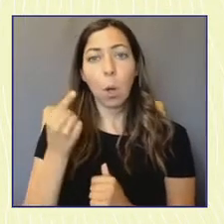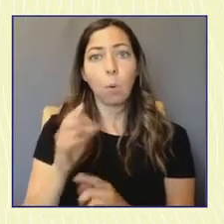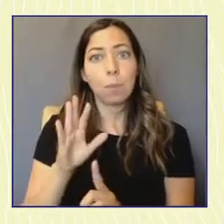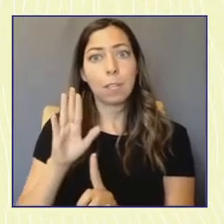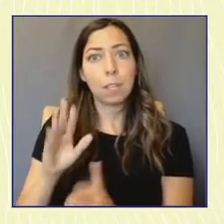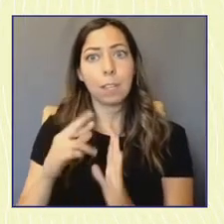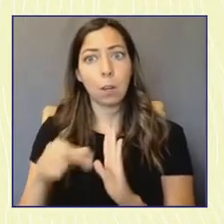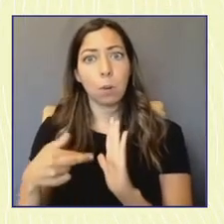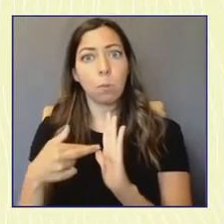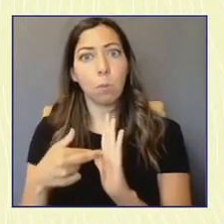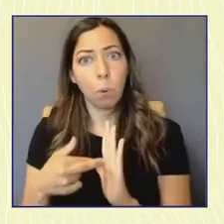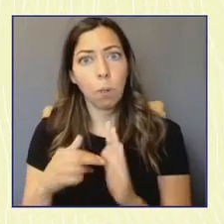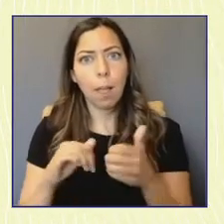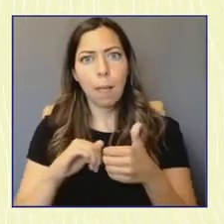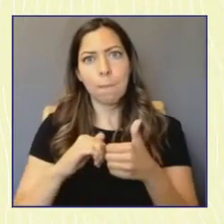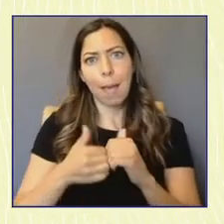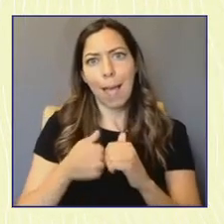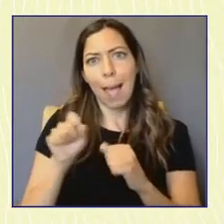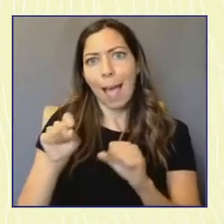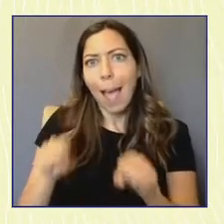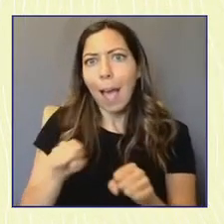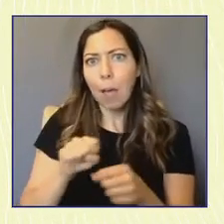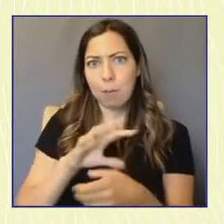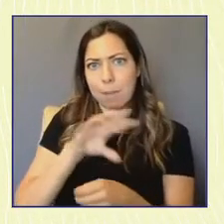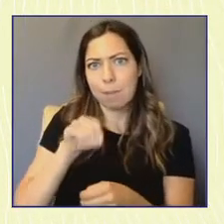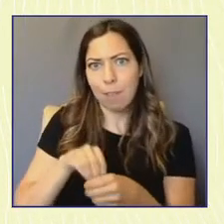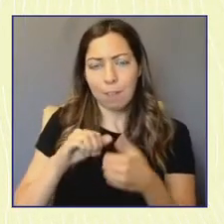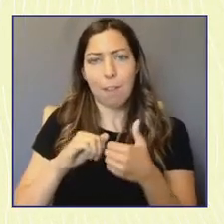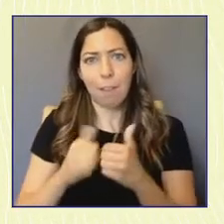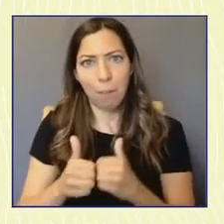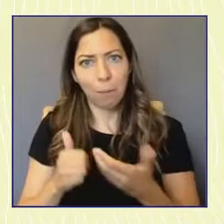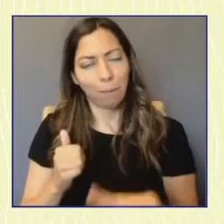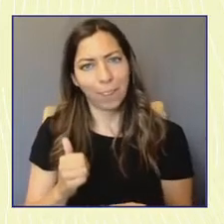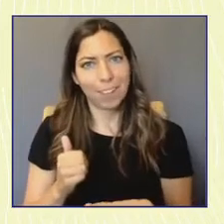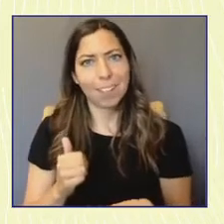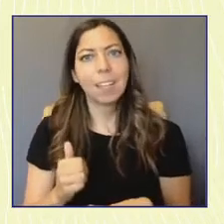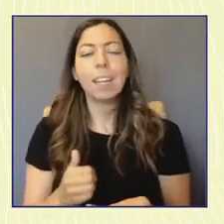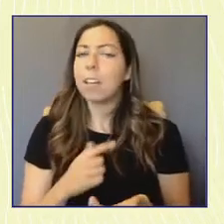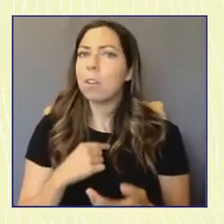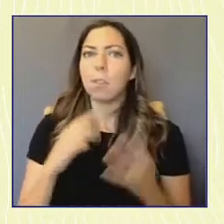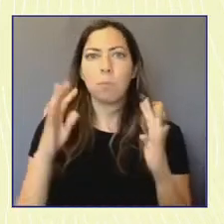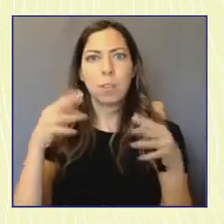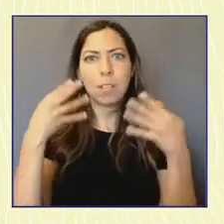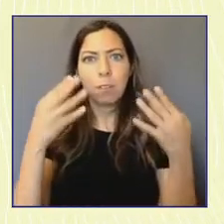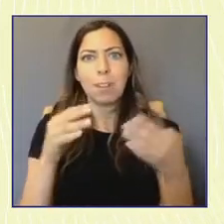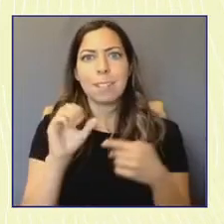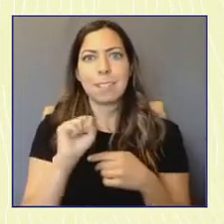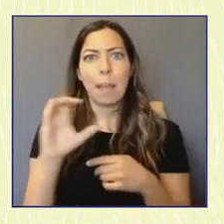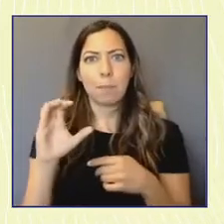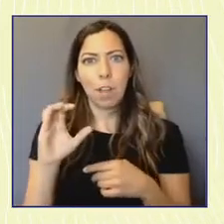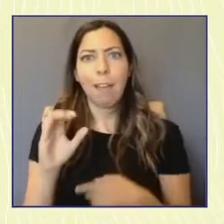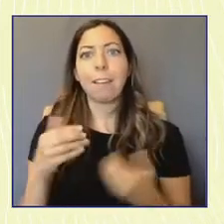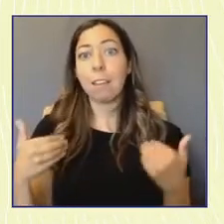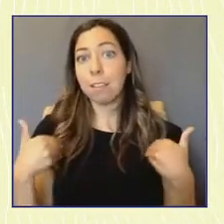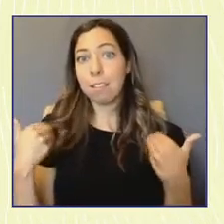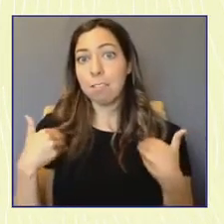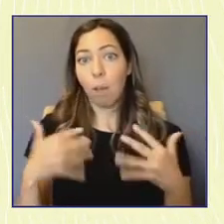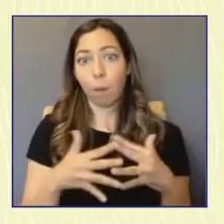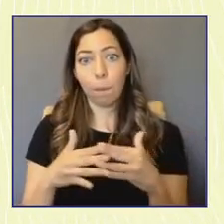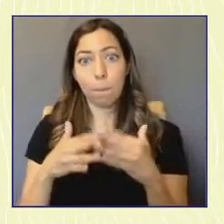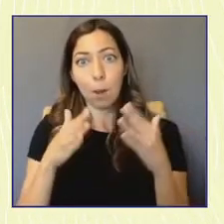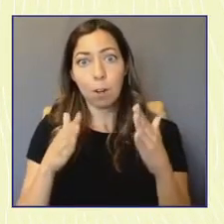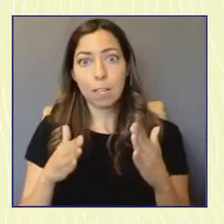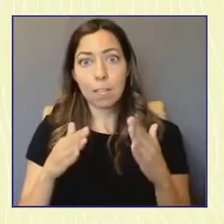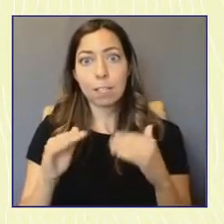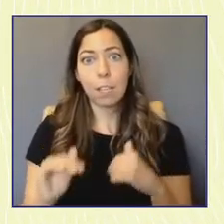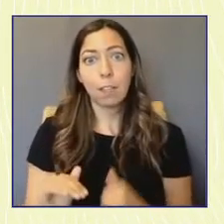how they actually can play that role. What is so crazy to us here at Snapchat is that young Americans have grown up being able to do whatever